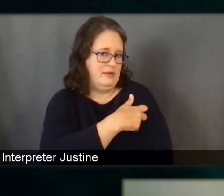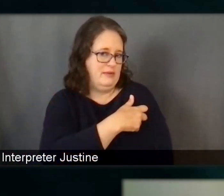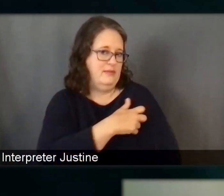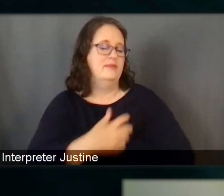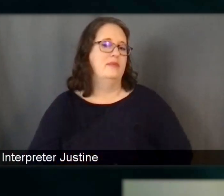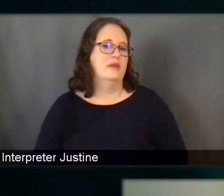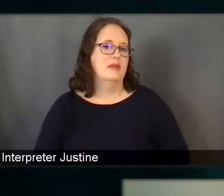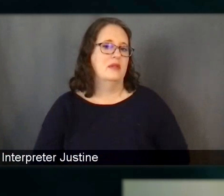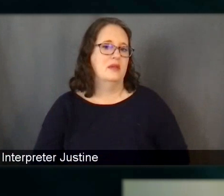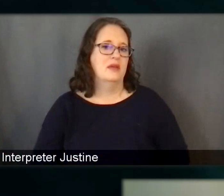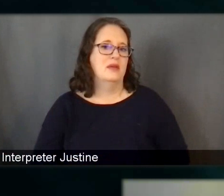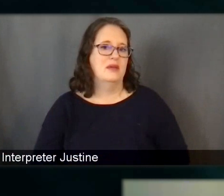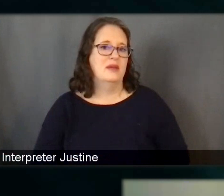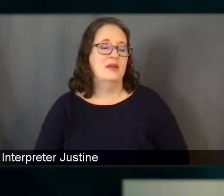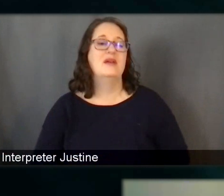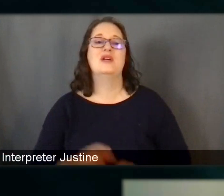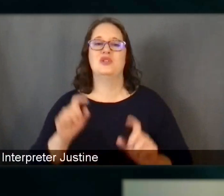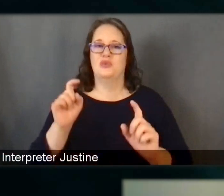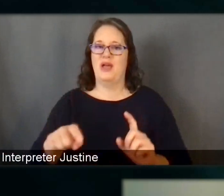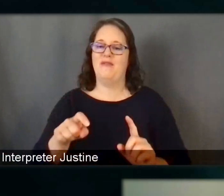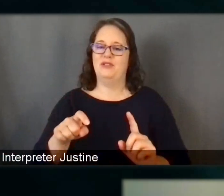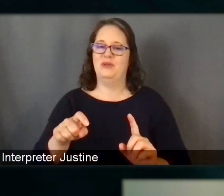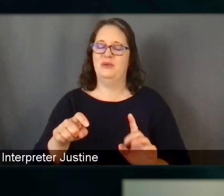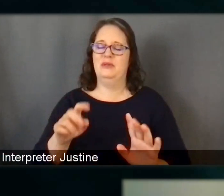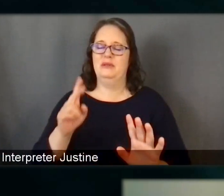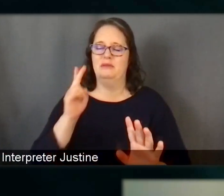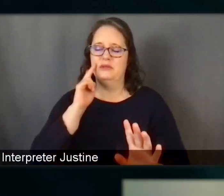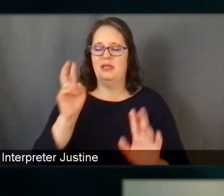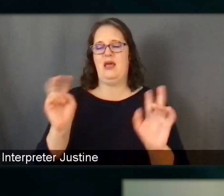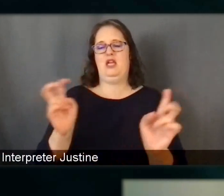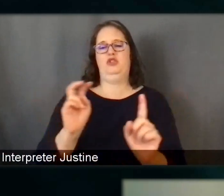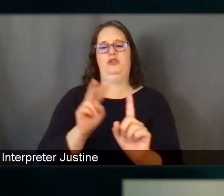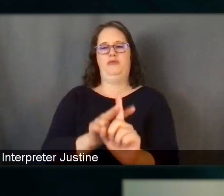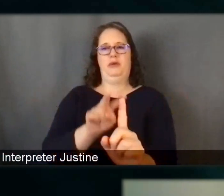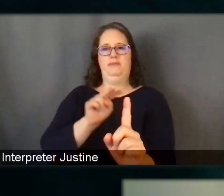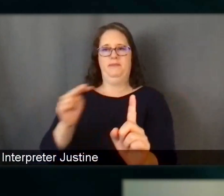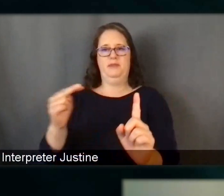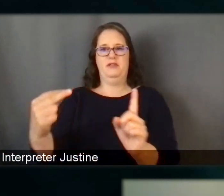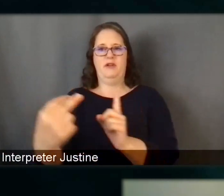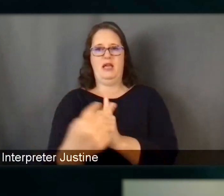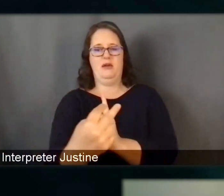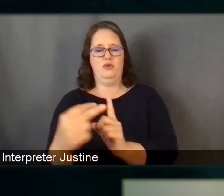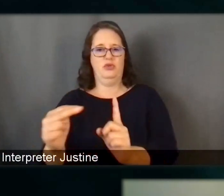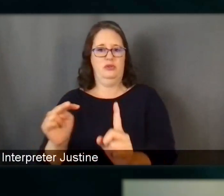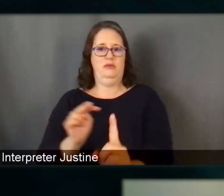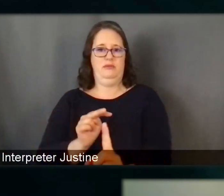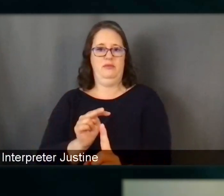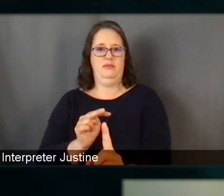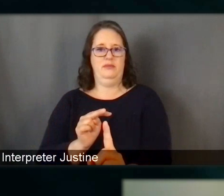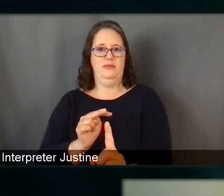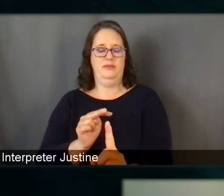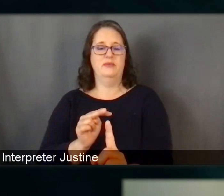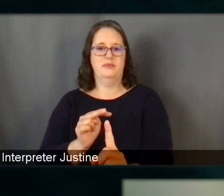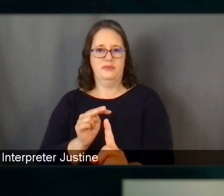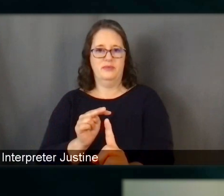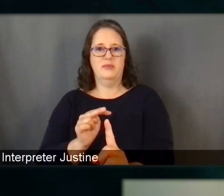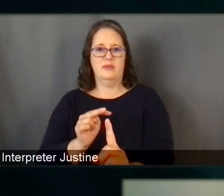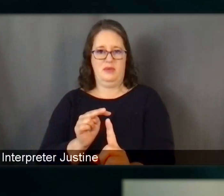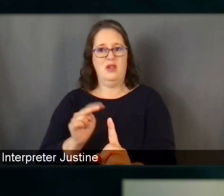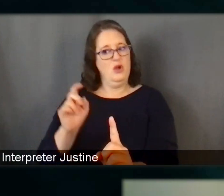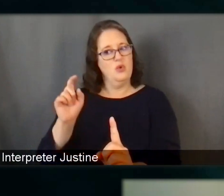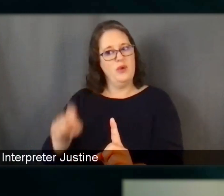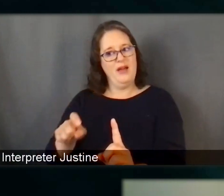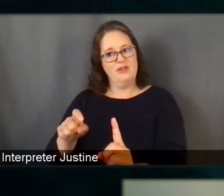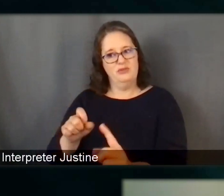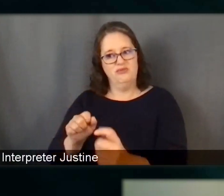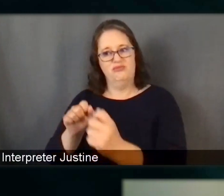think we need to look at this from, from different angles for sure. Um, and, and as you mentioned, I think we definitely need to, uh, attack it and to address it